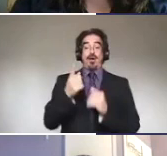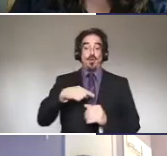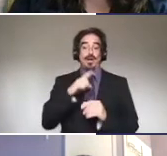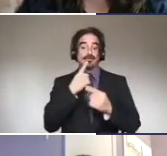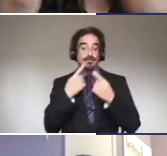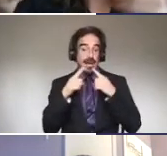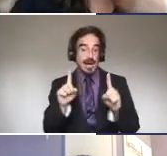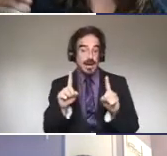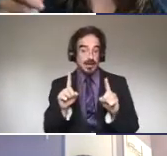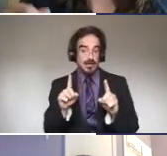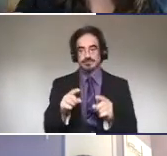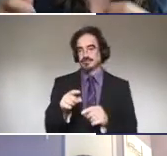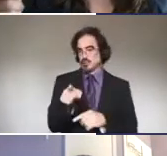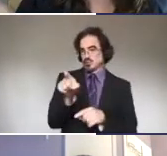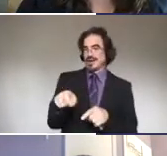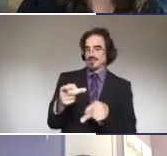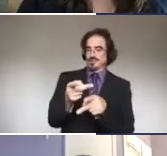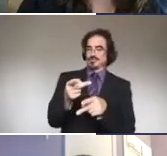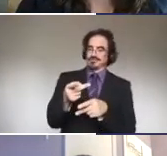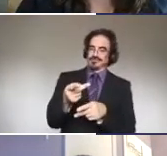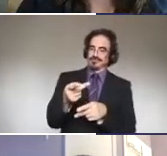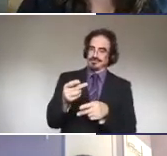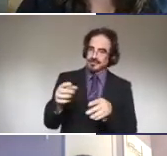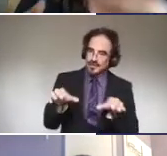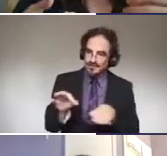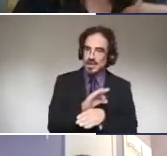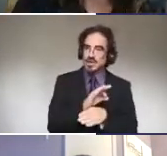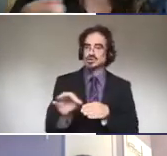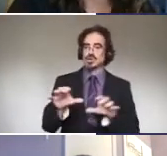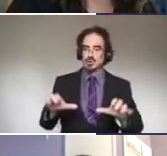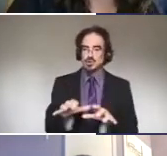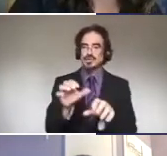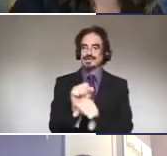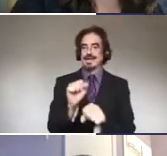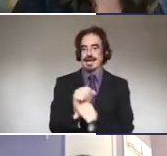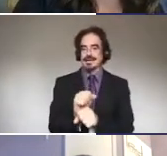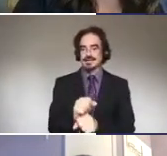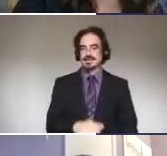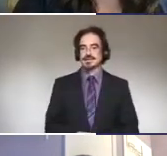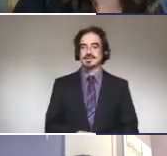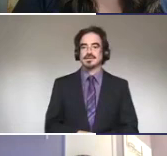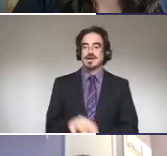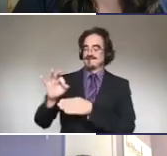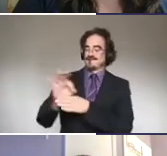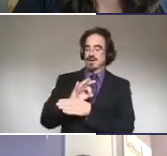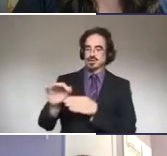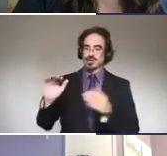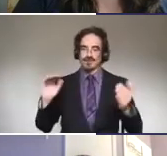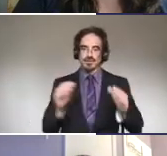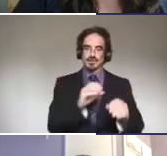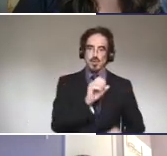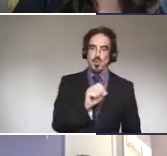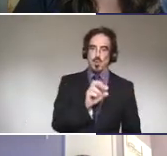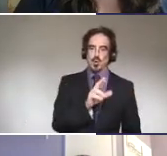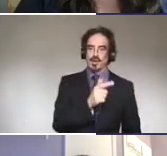for debate. You have to be able to do the functional task, not organic. Um, and so the,